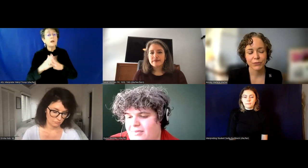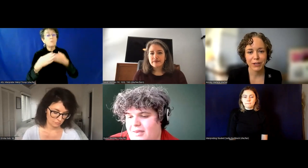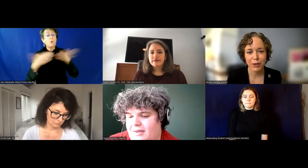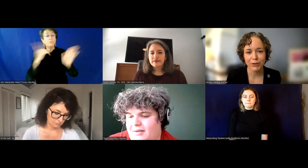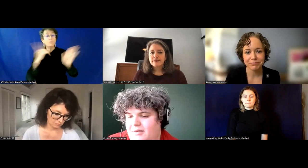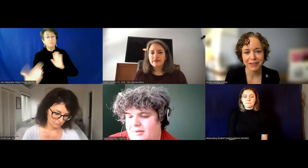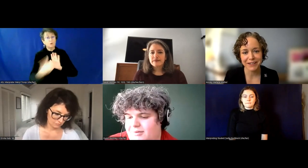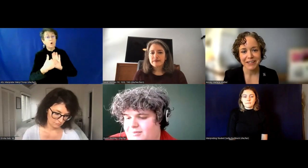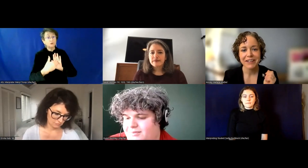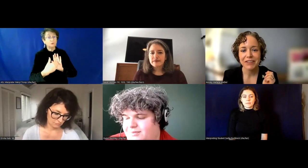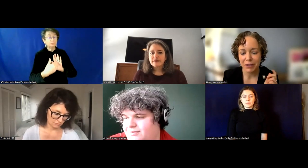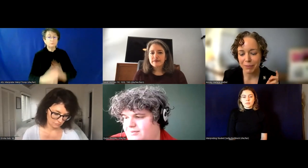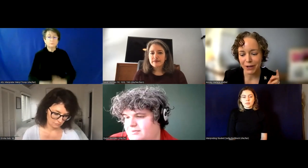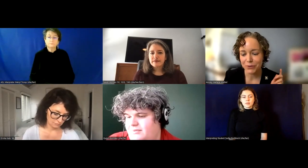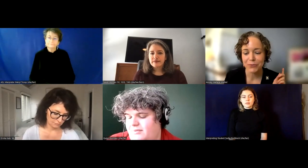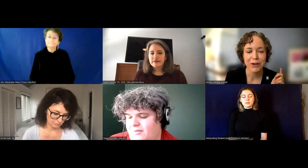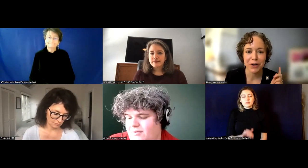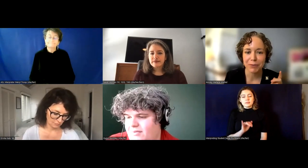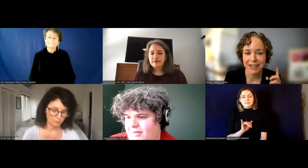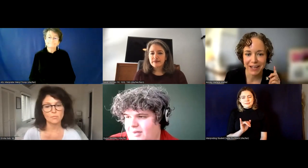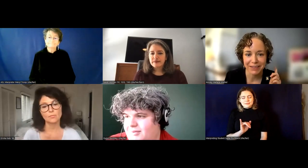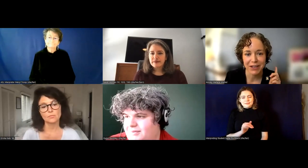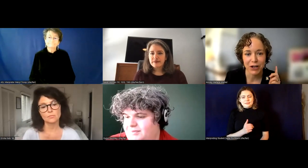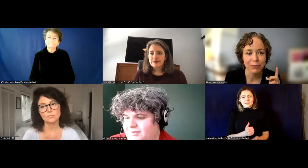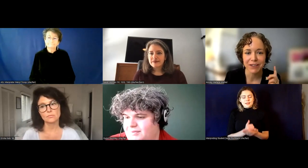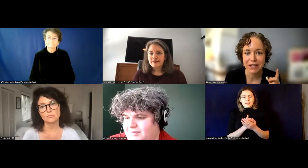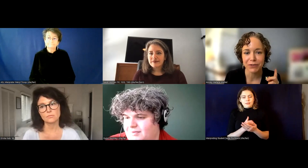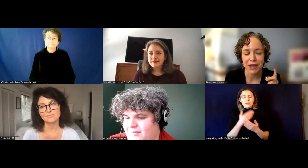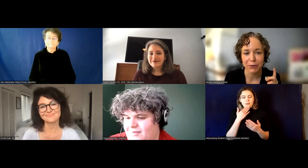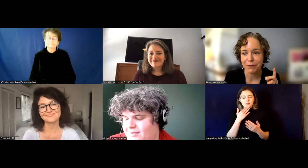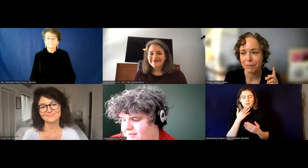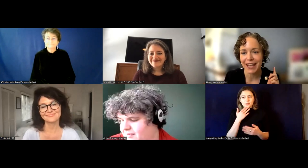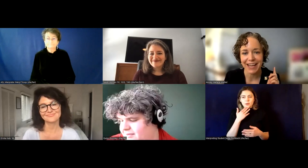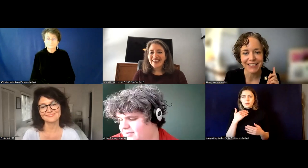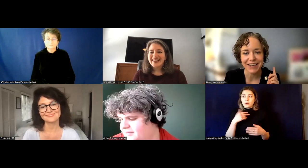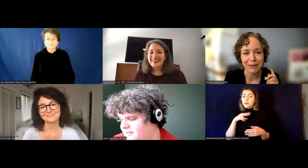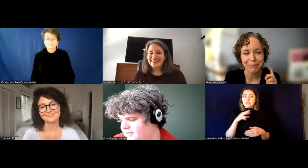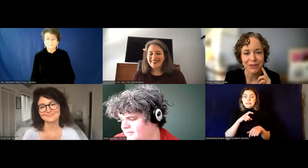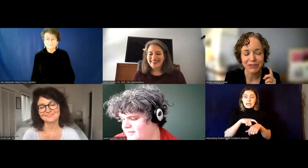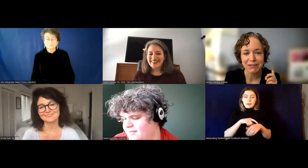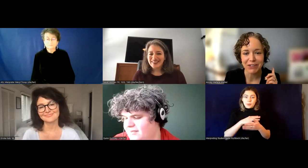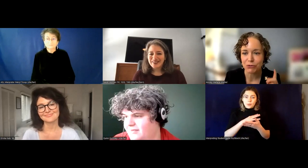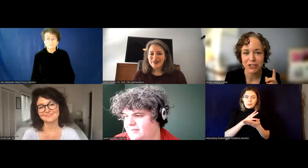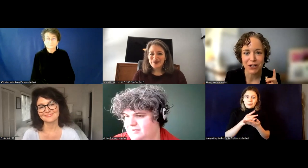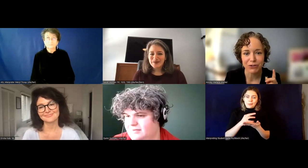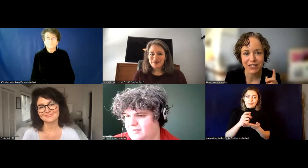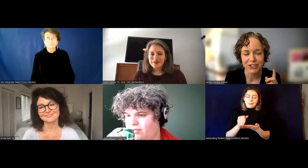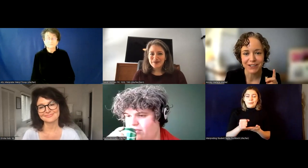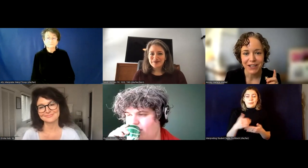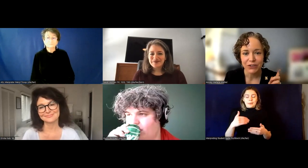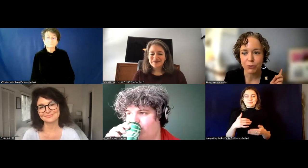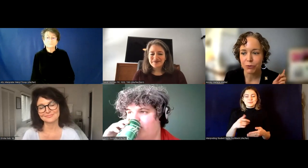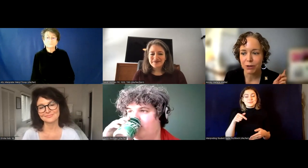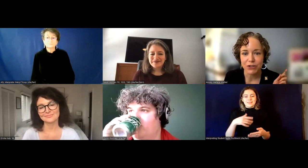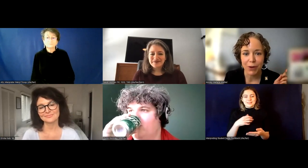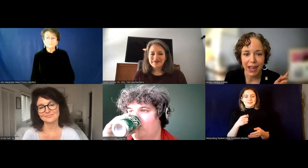It's really helpful. And somehow we are already at the, almost at the end of the hour and, and, um, this has been such a rich conversation.